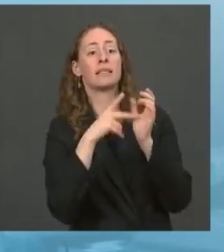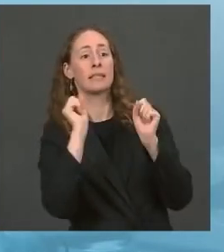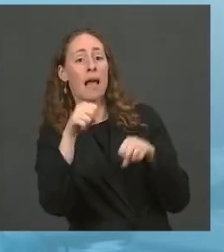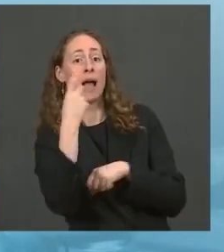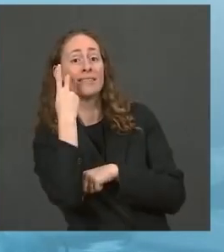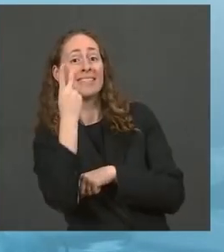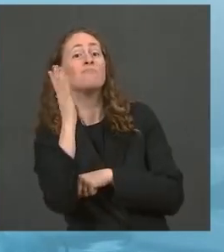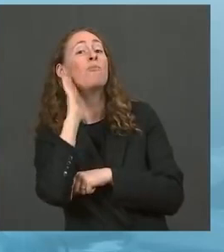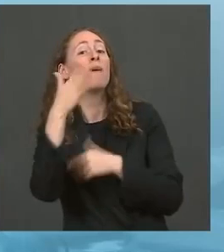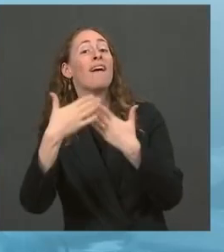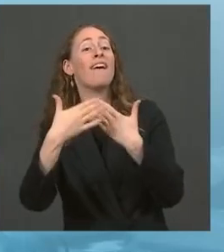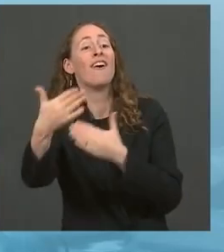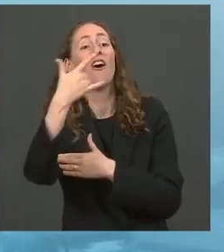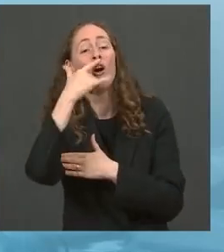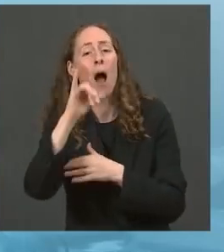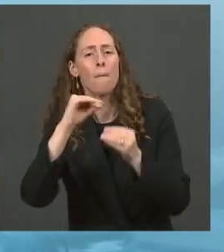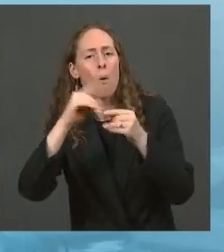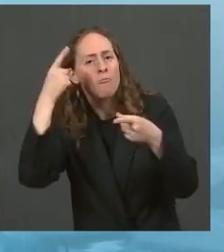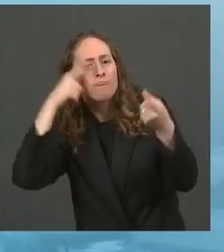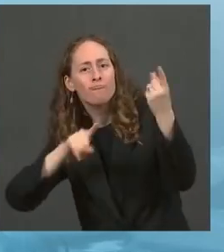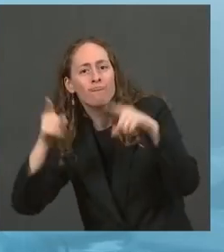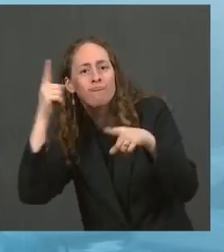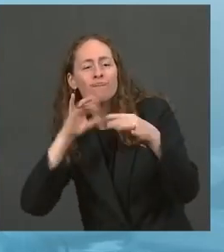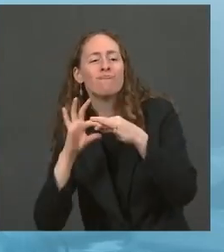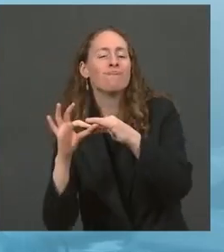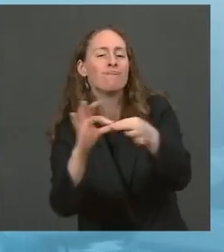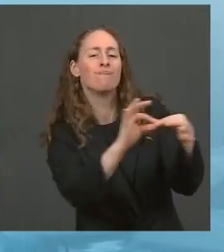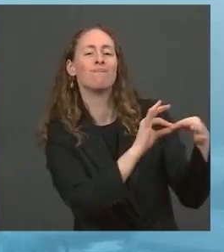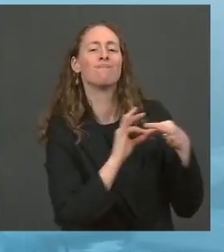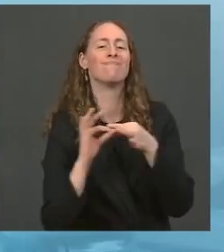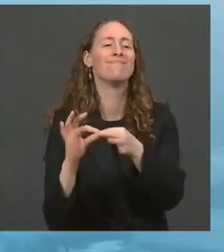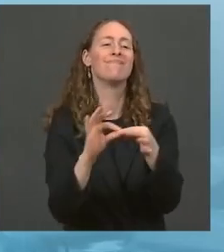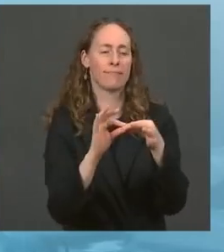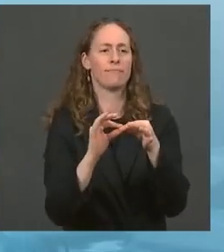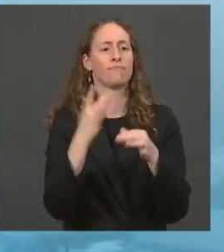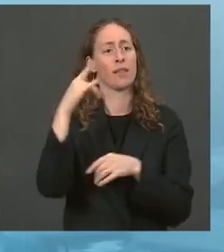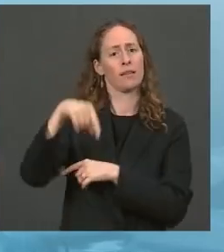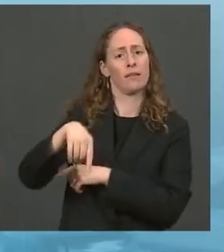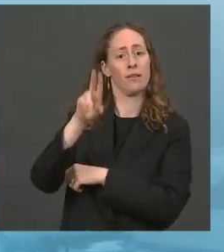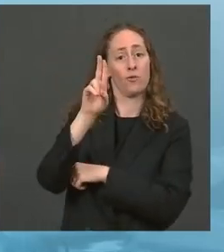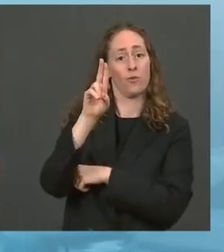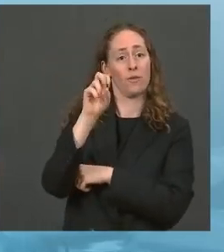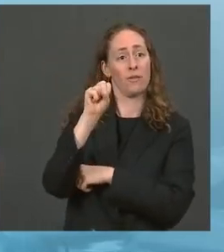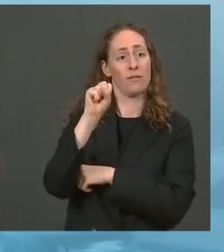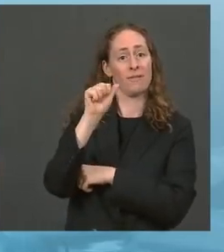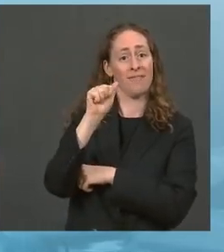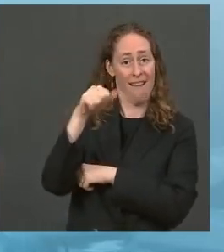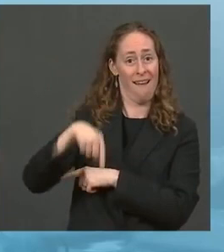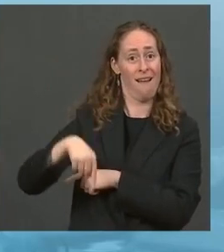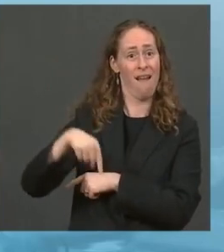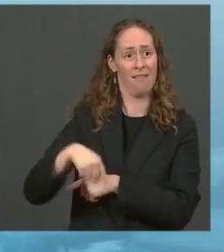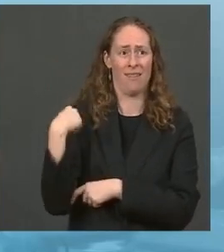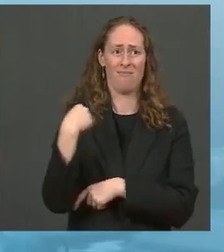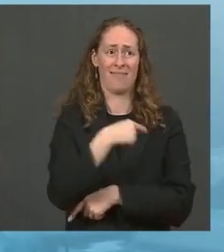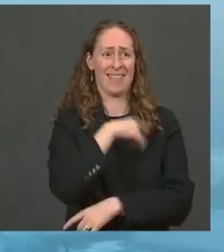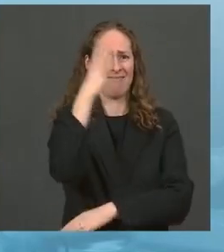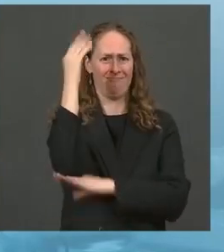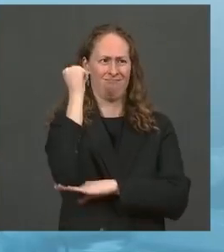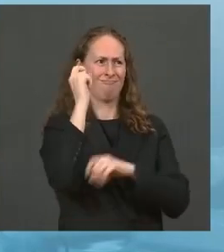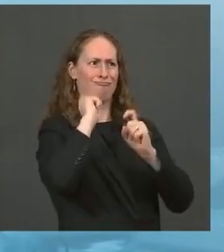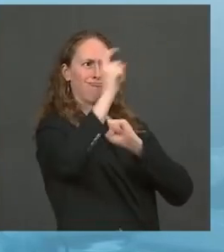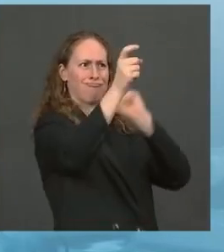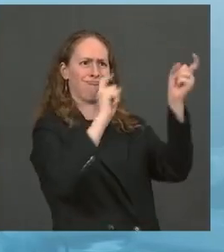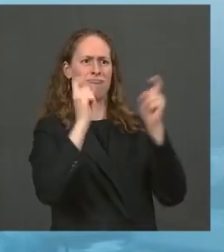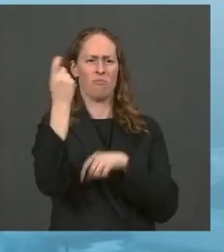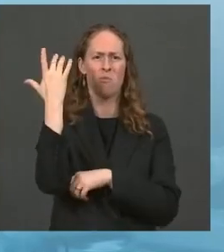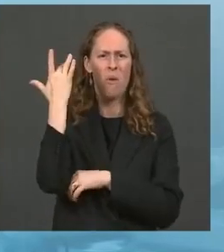In fact, an important part of the reason the United States is able to make these big historic donations is because we've worked with